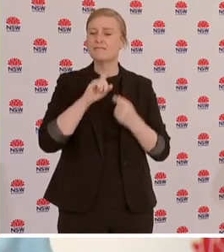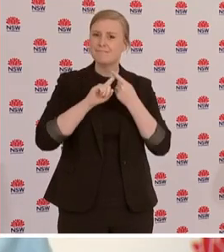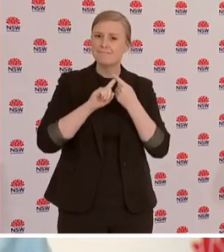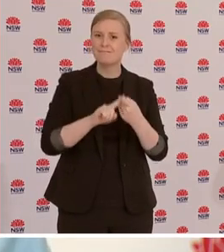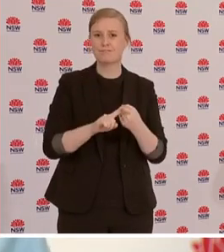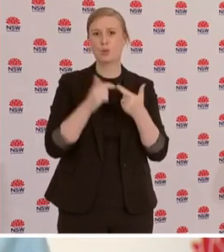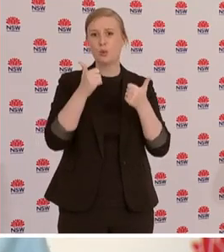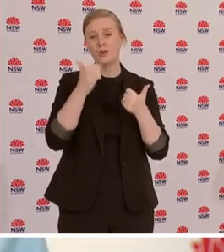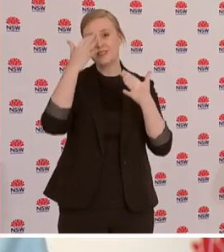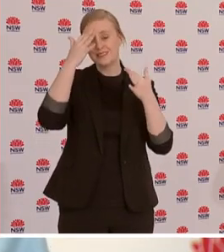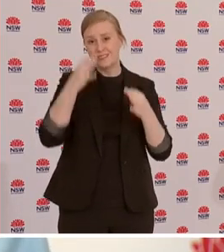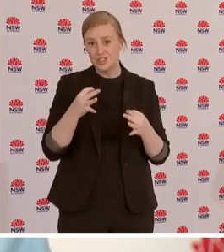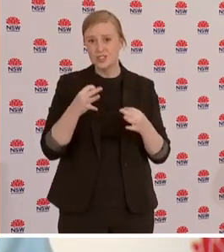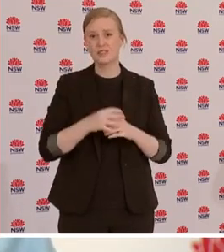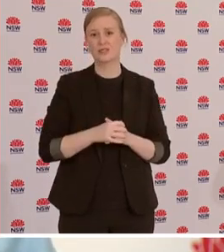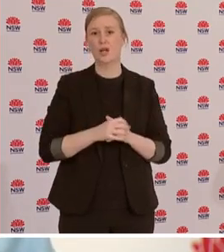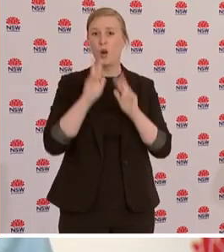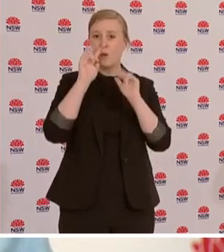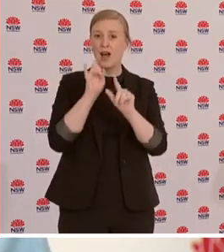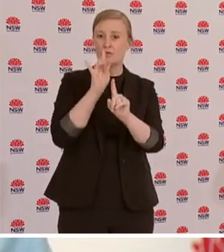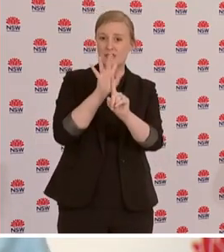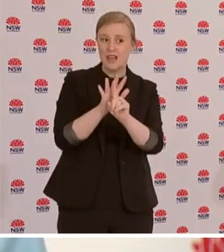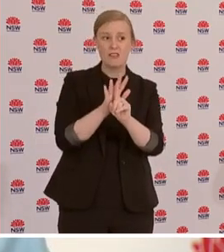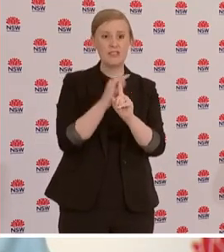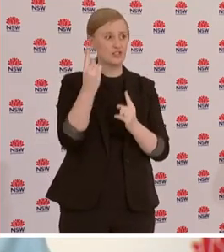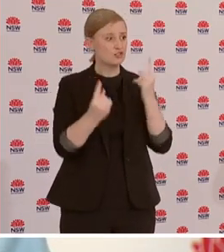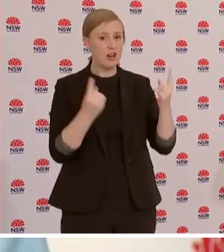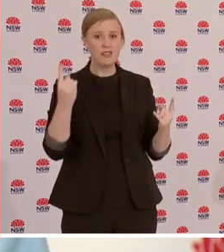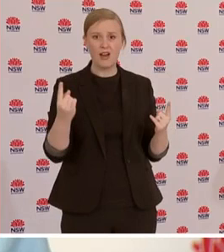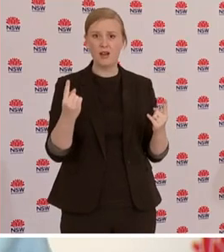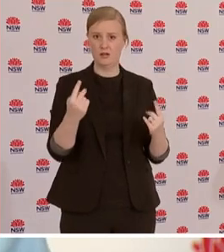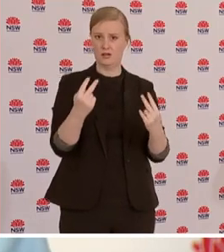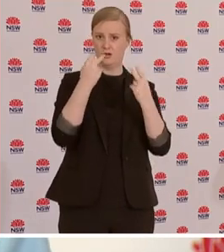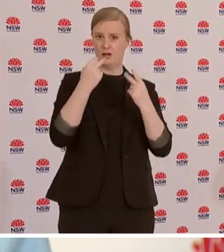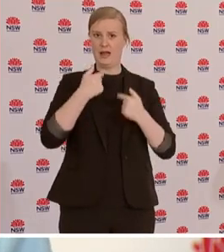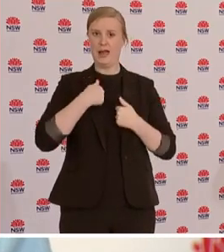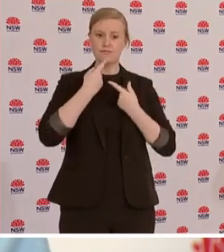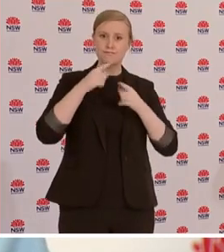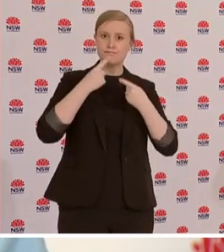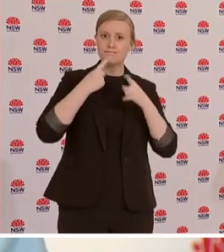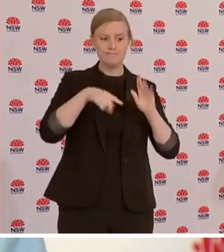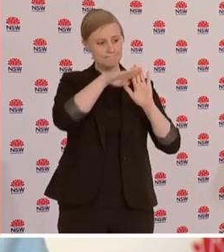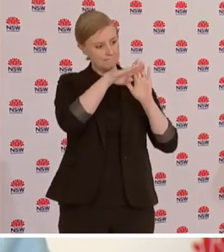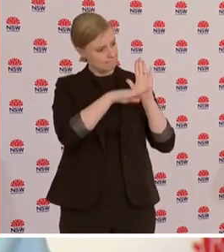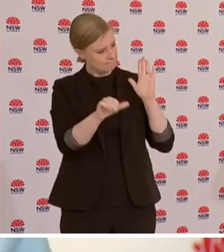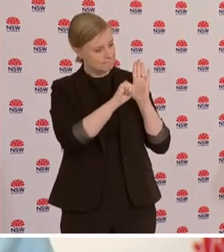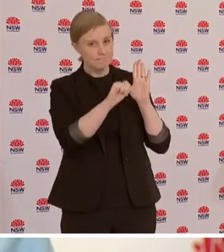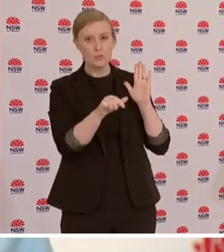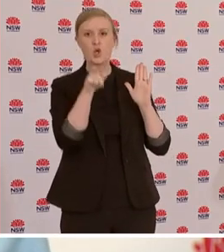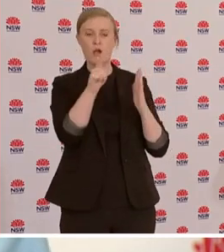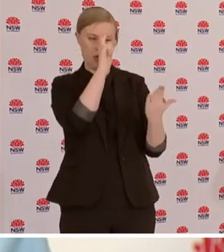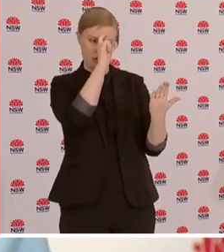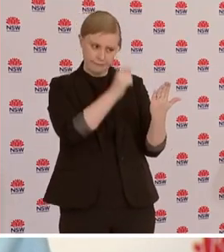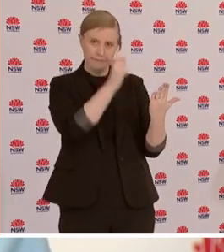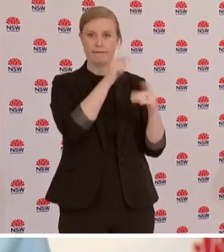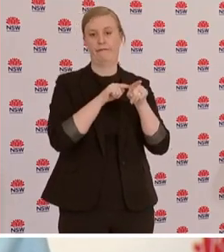want people to respect the public health orders and each and every person needs to understand that they have a part to play in